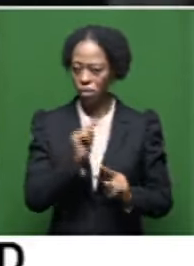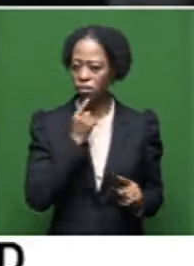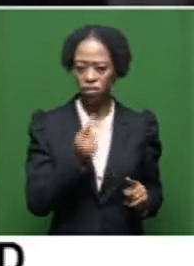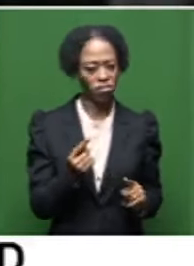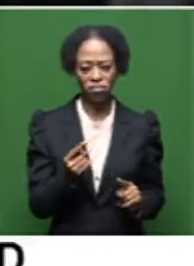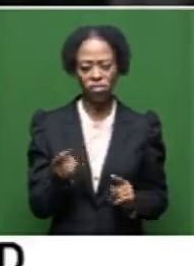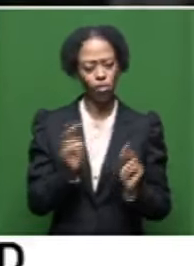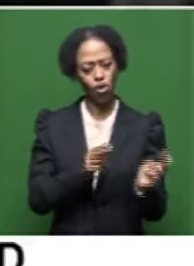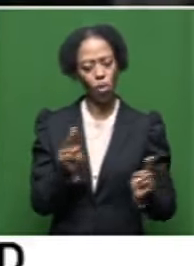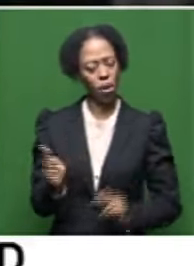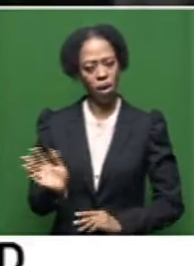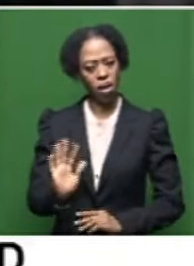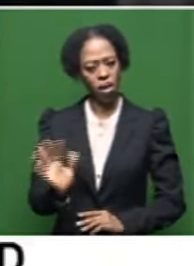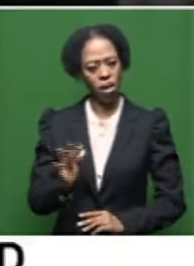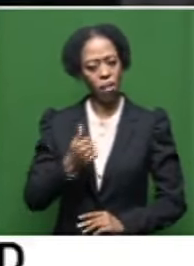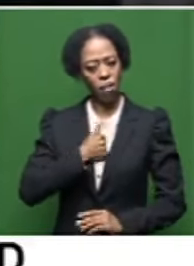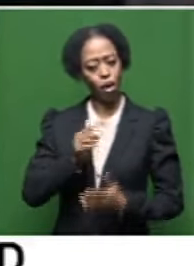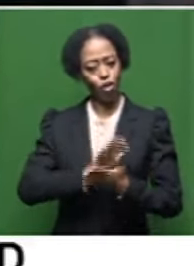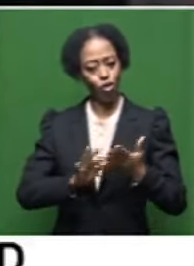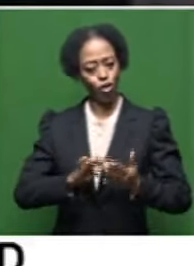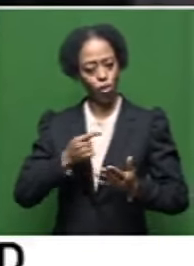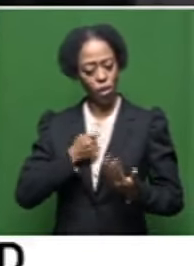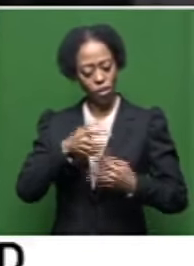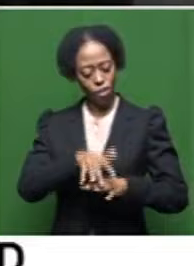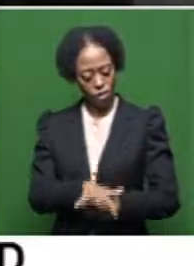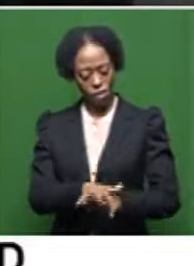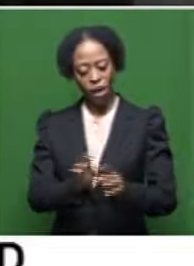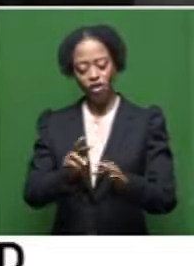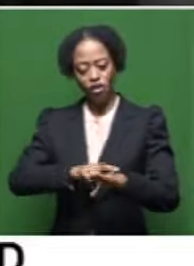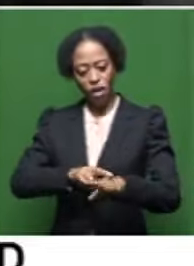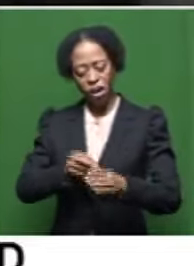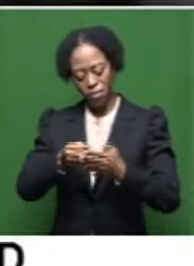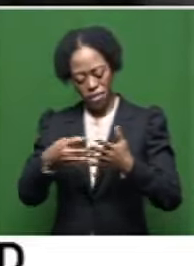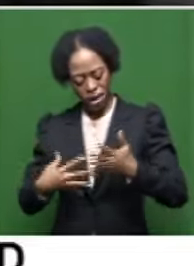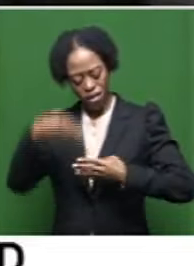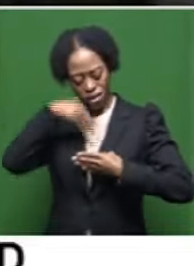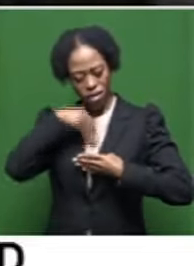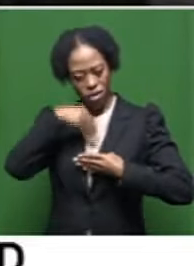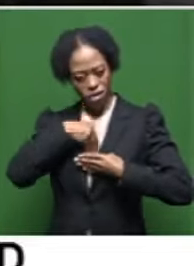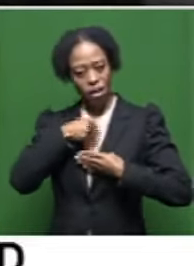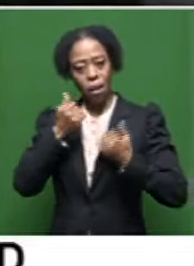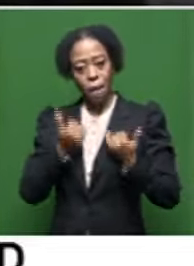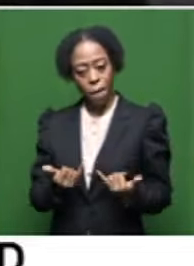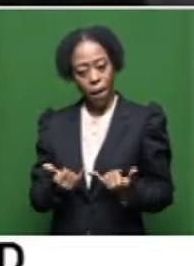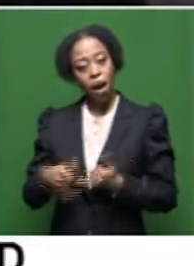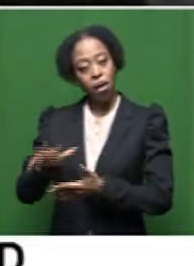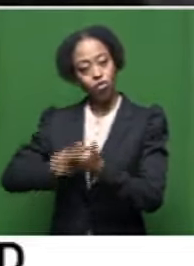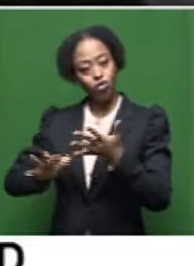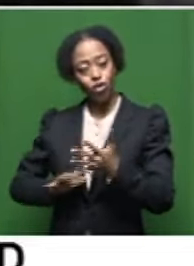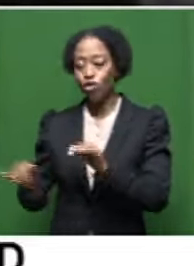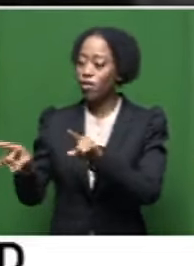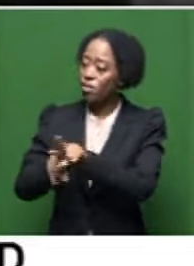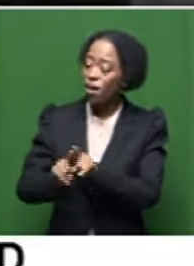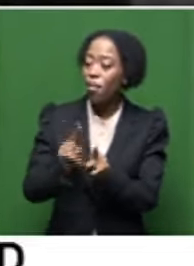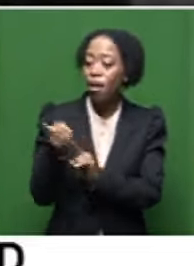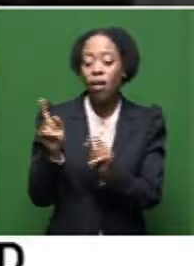unnatural. He saw his story as a human story, as a South African story, as a story that mirrored the stories of many other